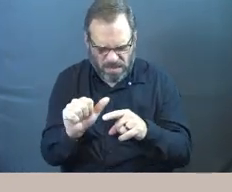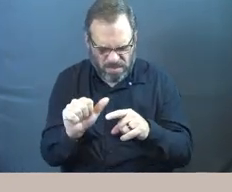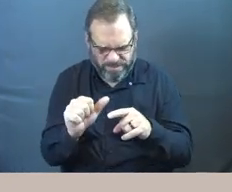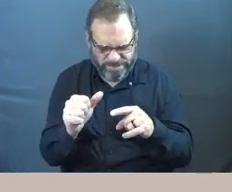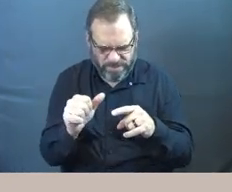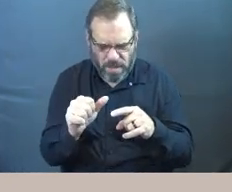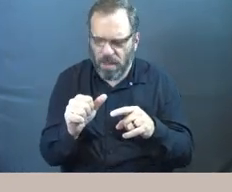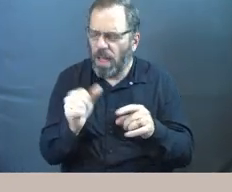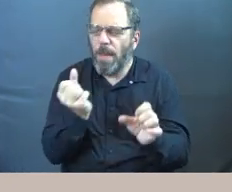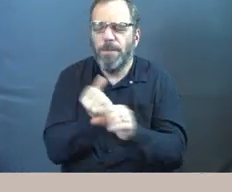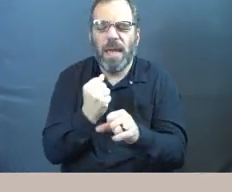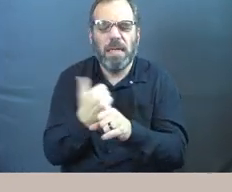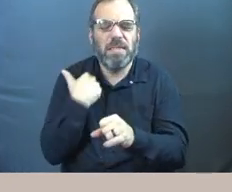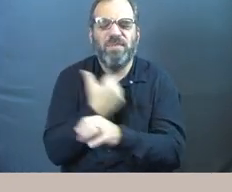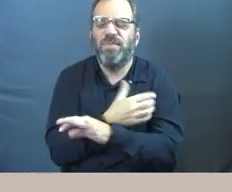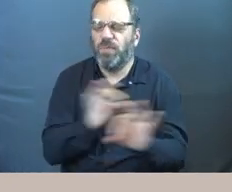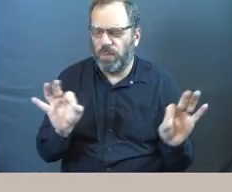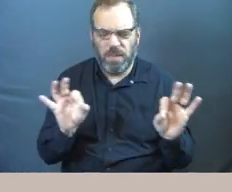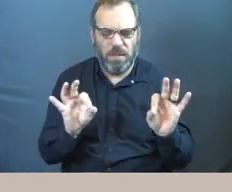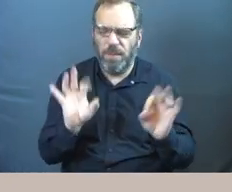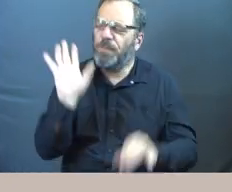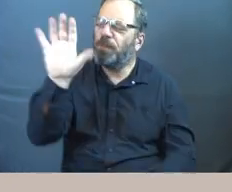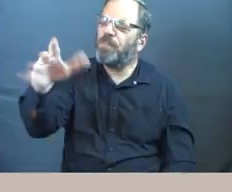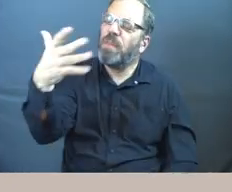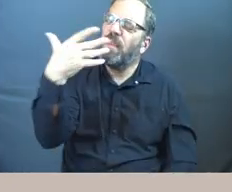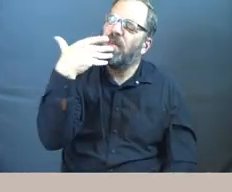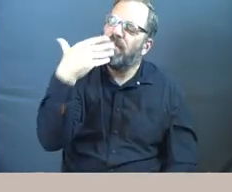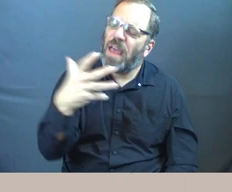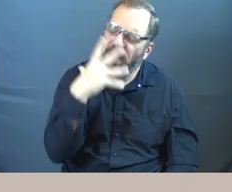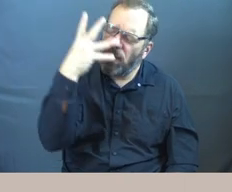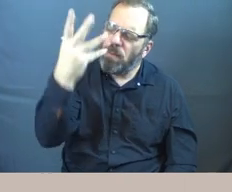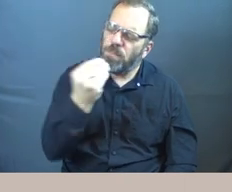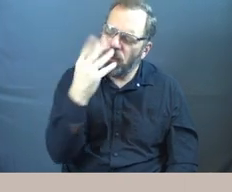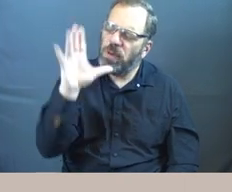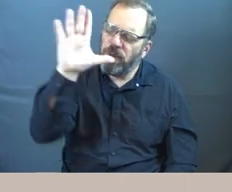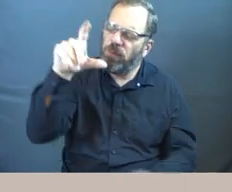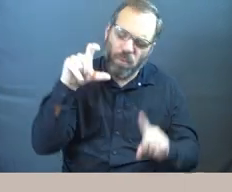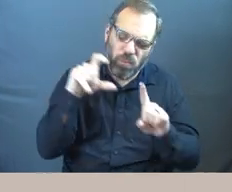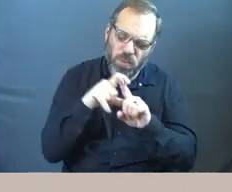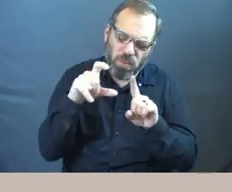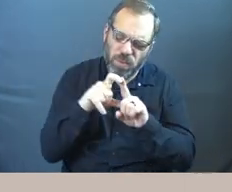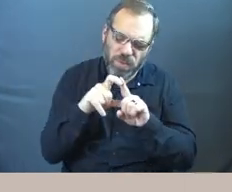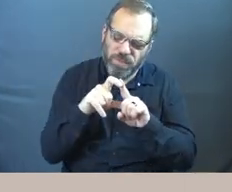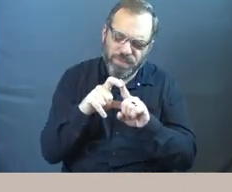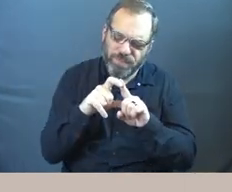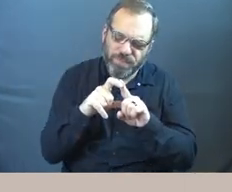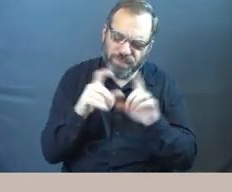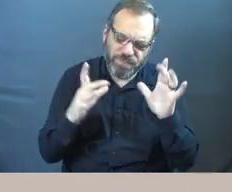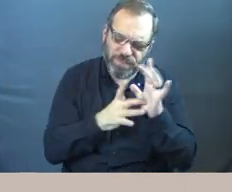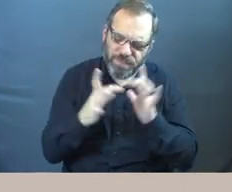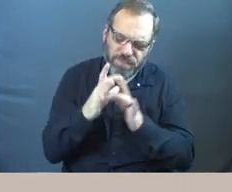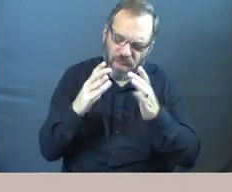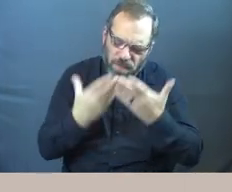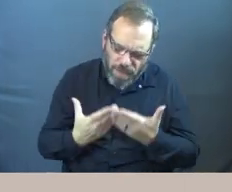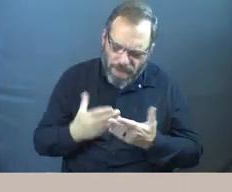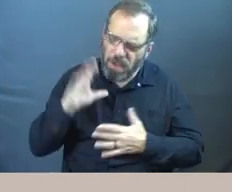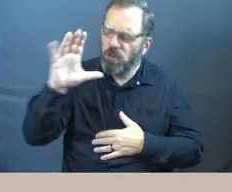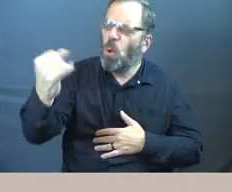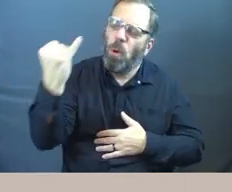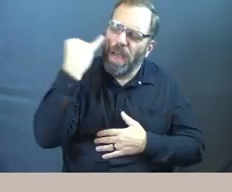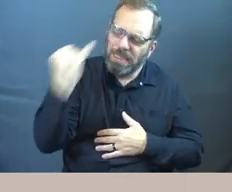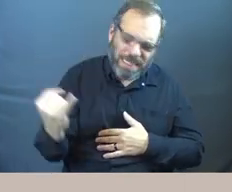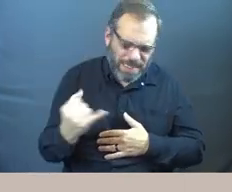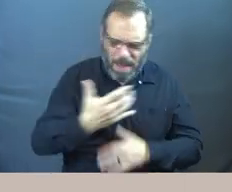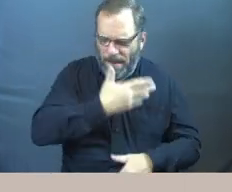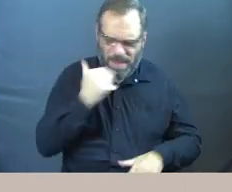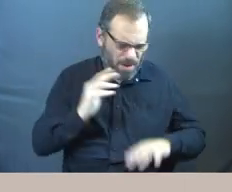Set us free, Jesus. And God, we thank you for the beauty of your word. We thank you, God, for the beauty of your ideas,